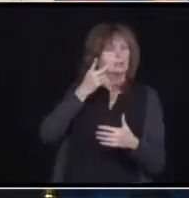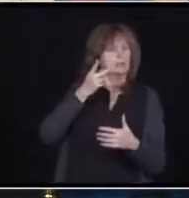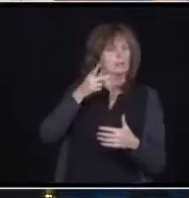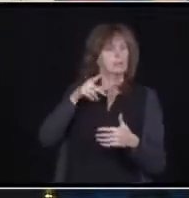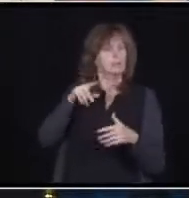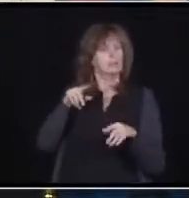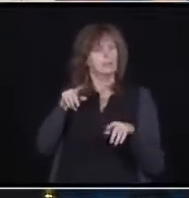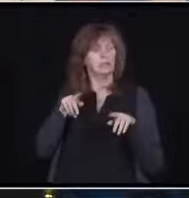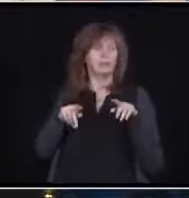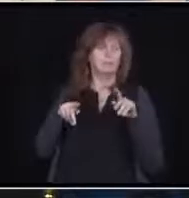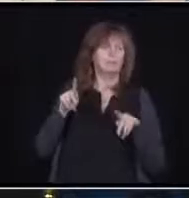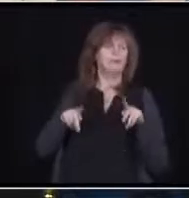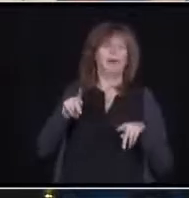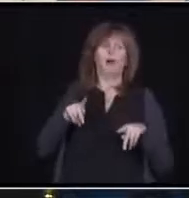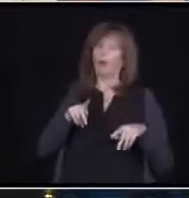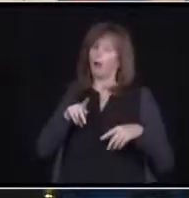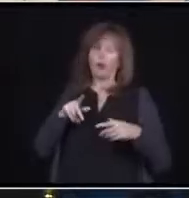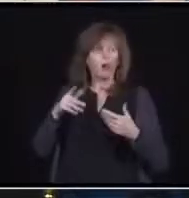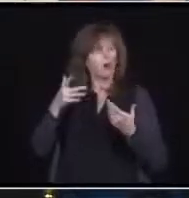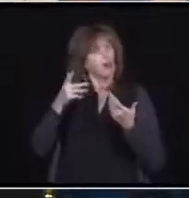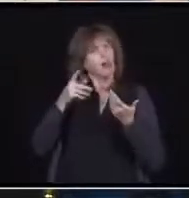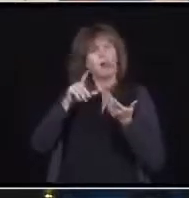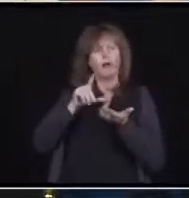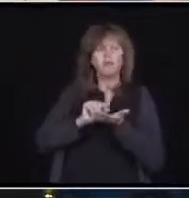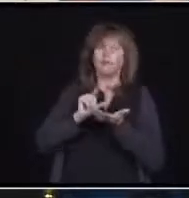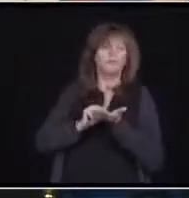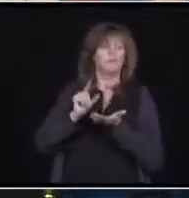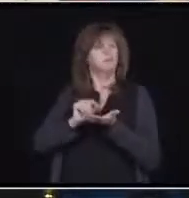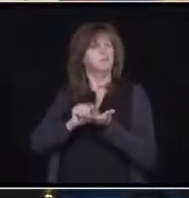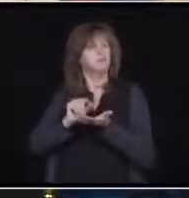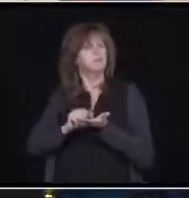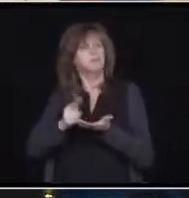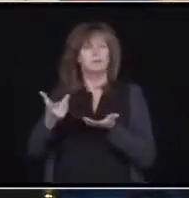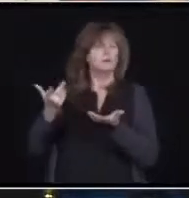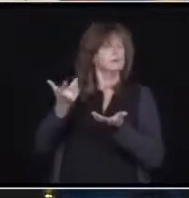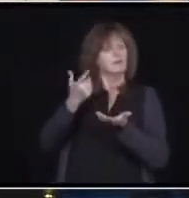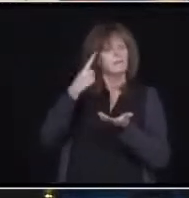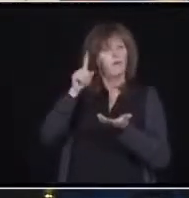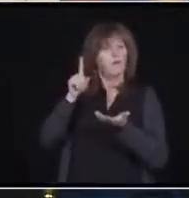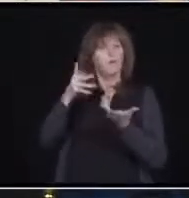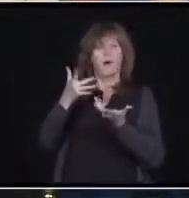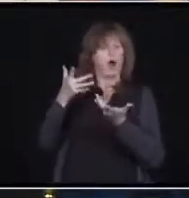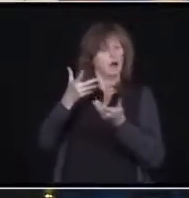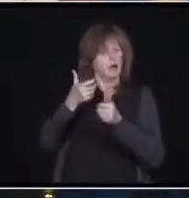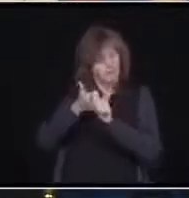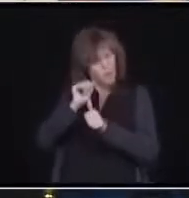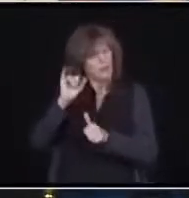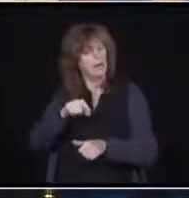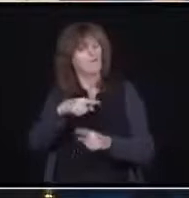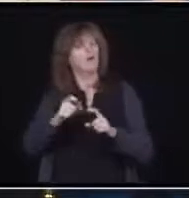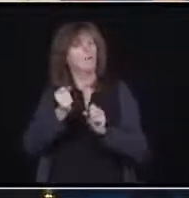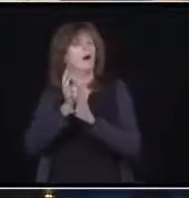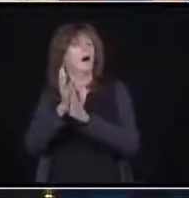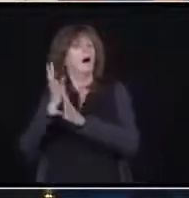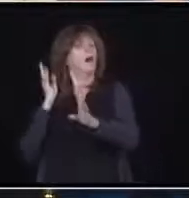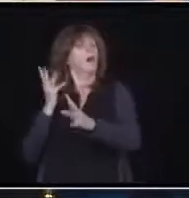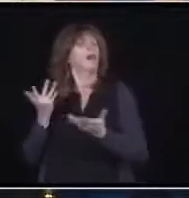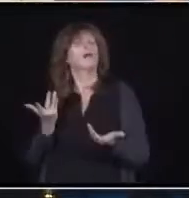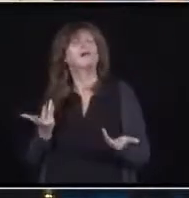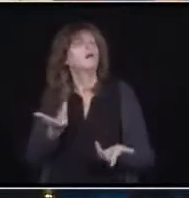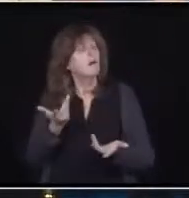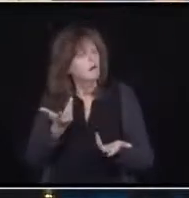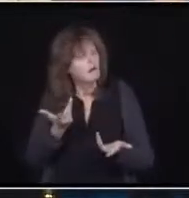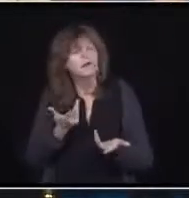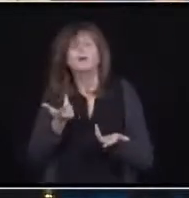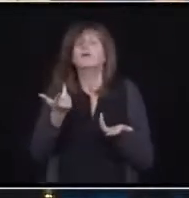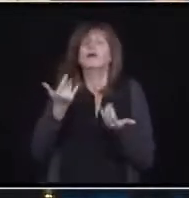you should have done something sooner on that to prevent this from happening. Is there something more that you will be doing? And I know